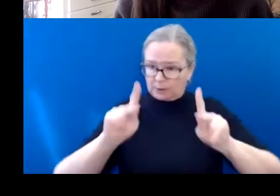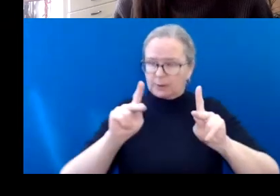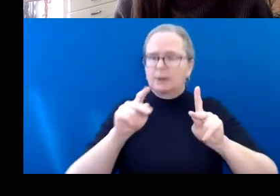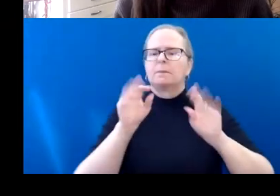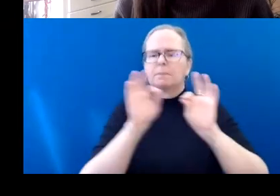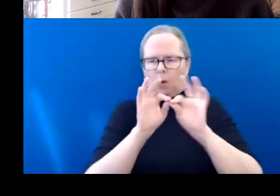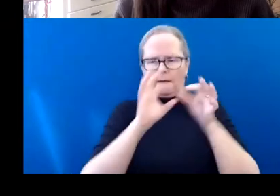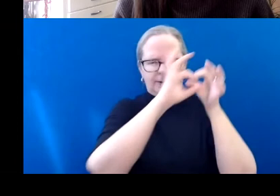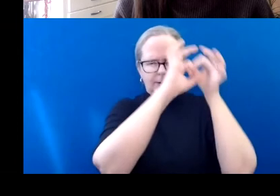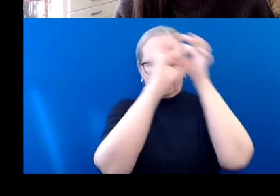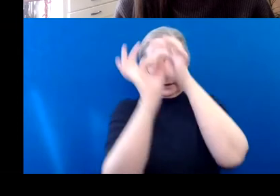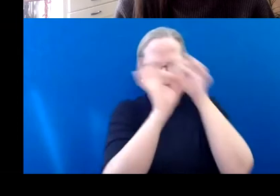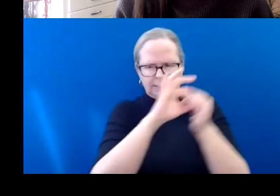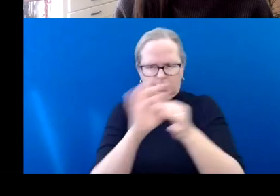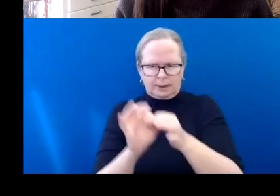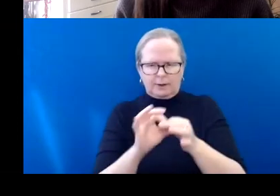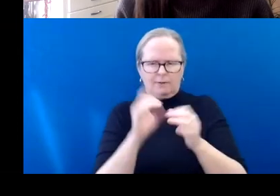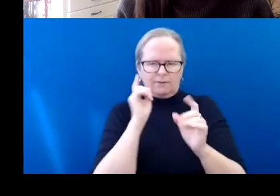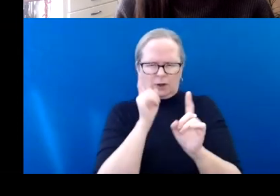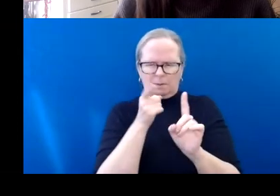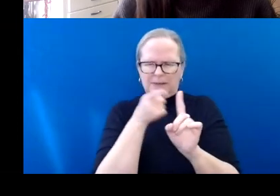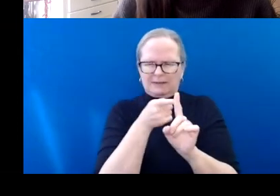professional or business development goal.